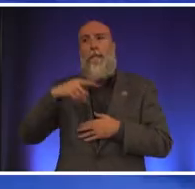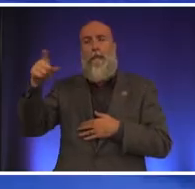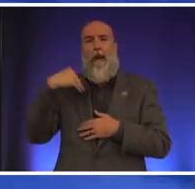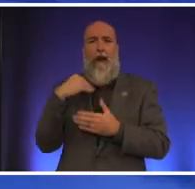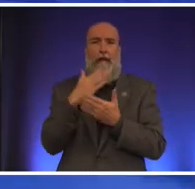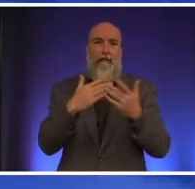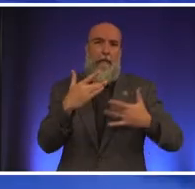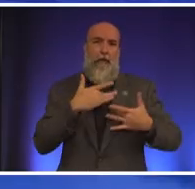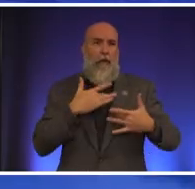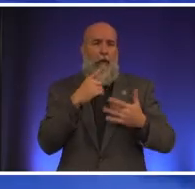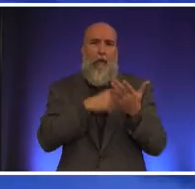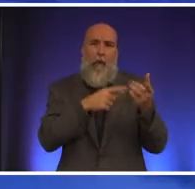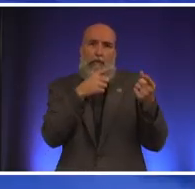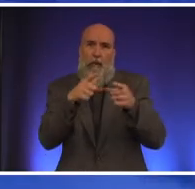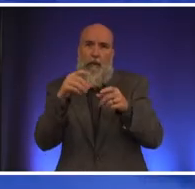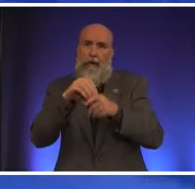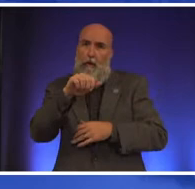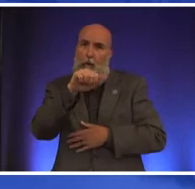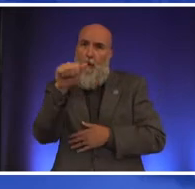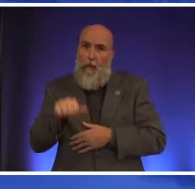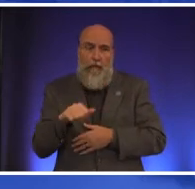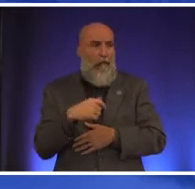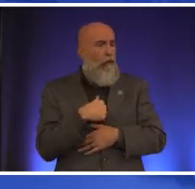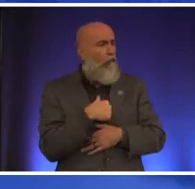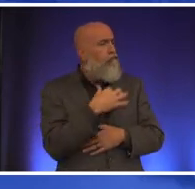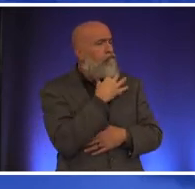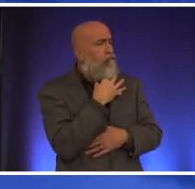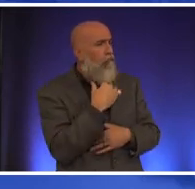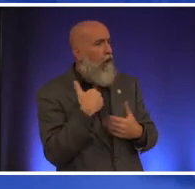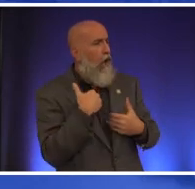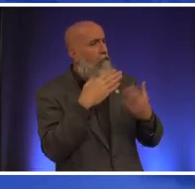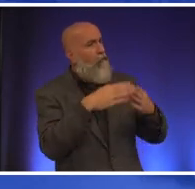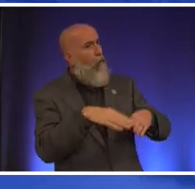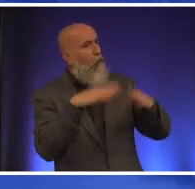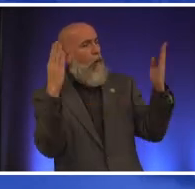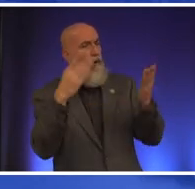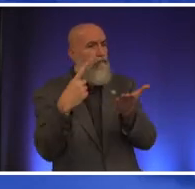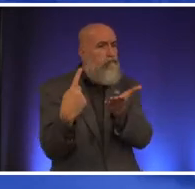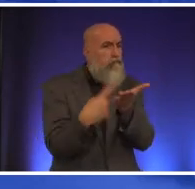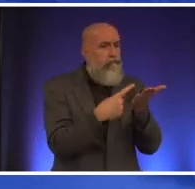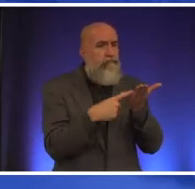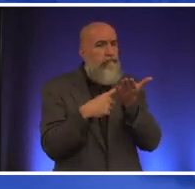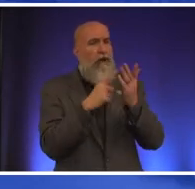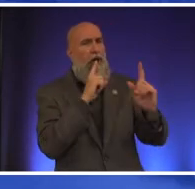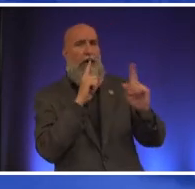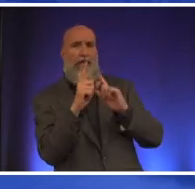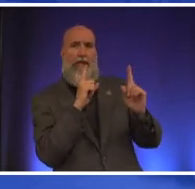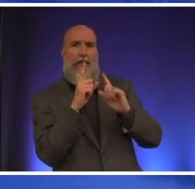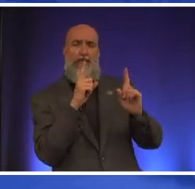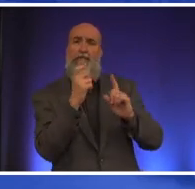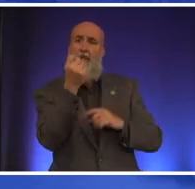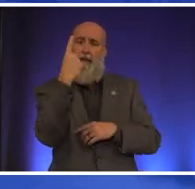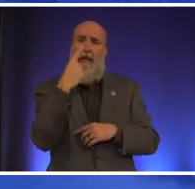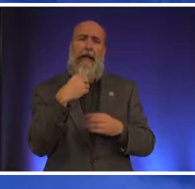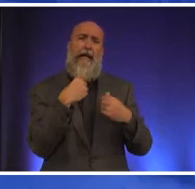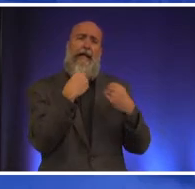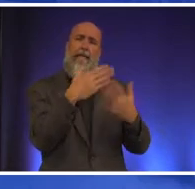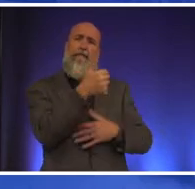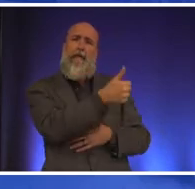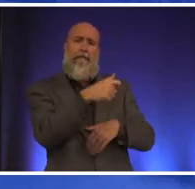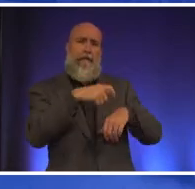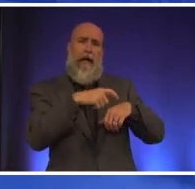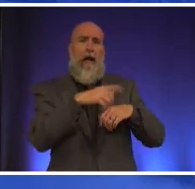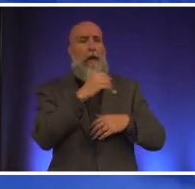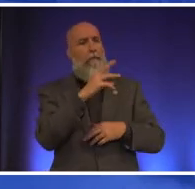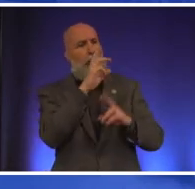about things going on in Austin so what we'd like for you to do is have a very conversational approach and give each other time be respectful to answer